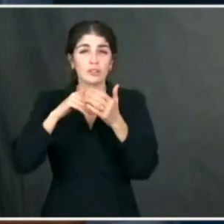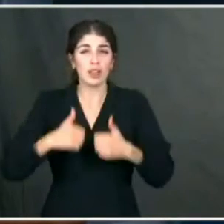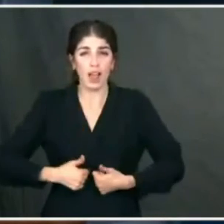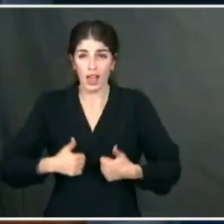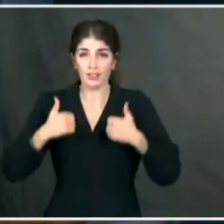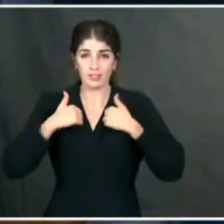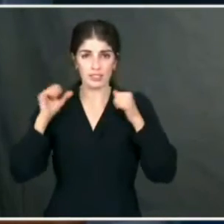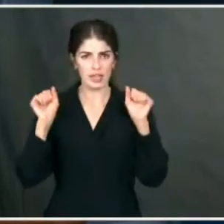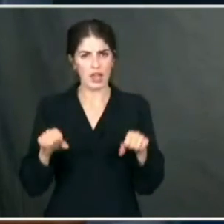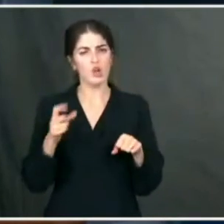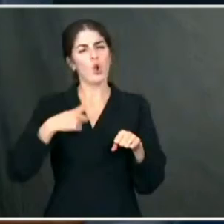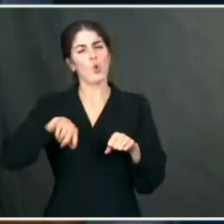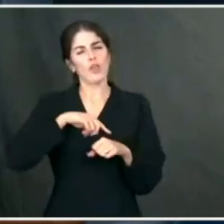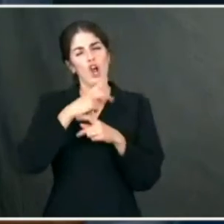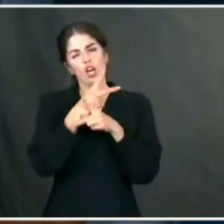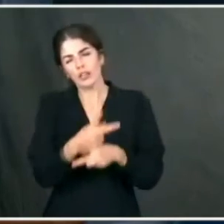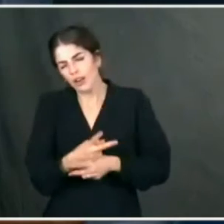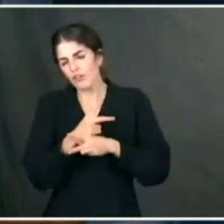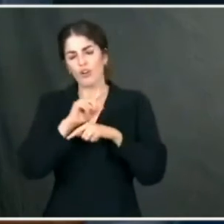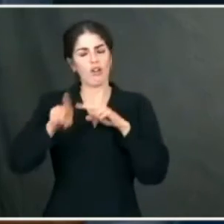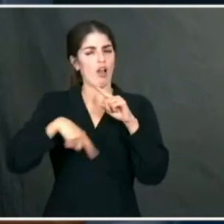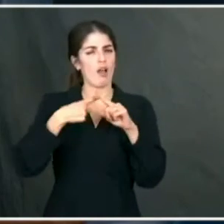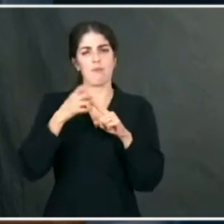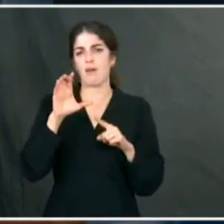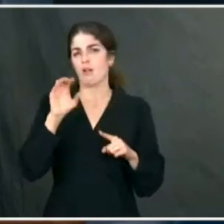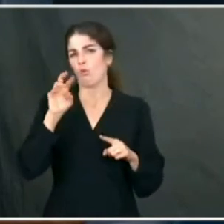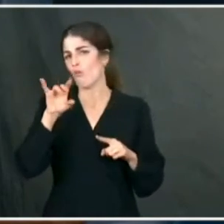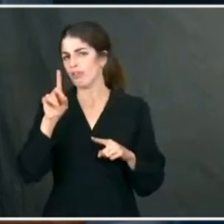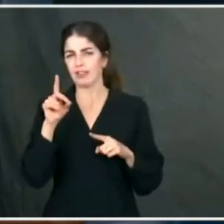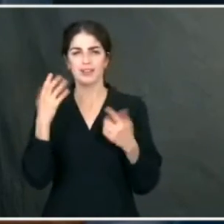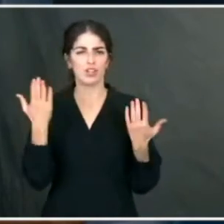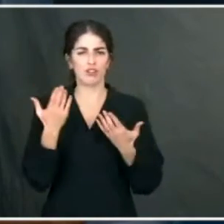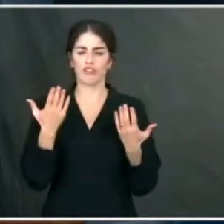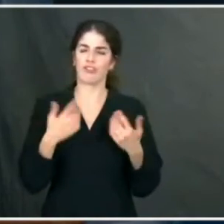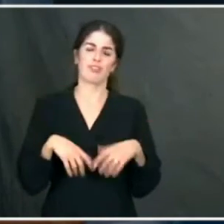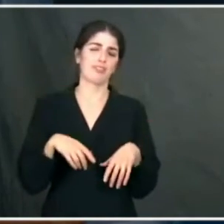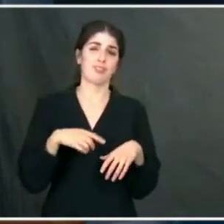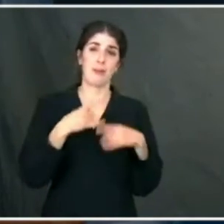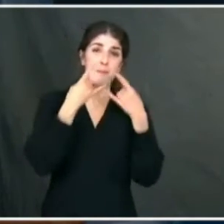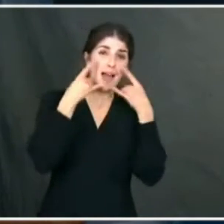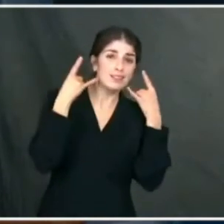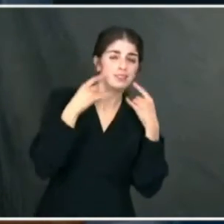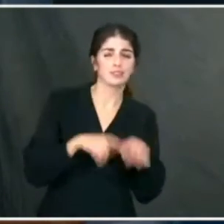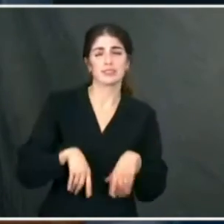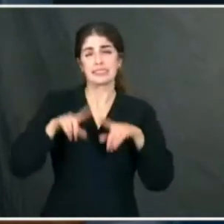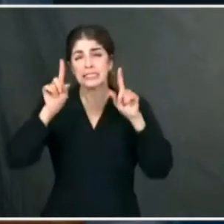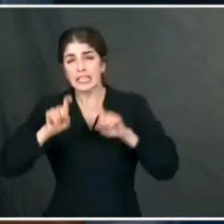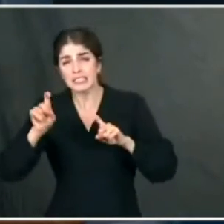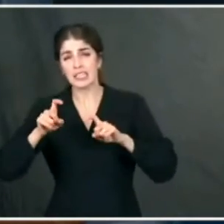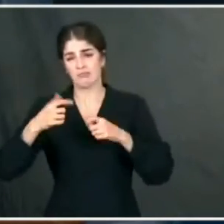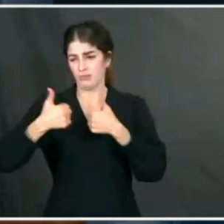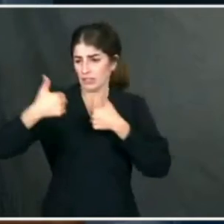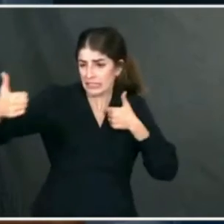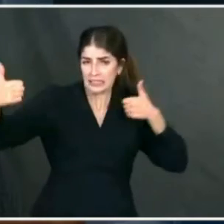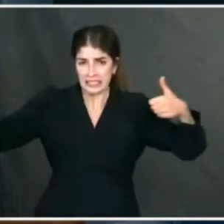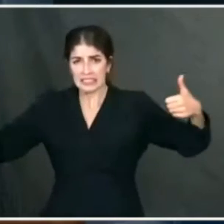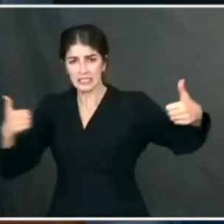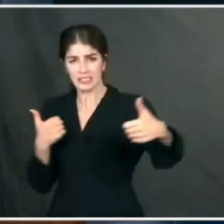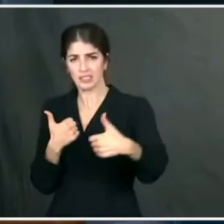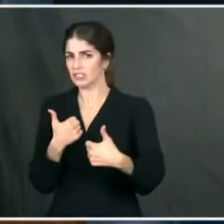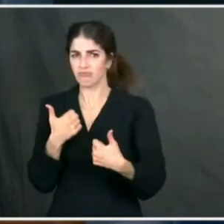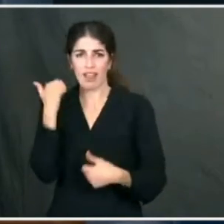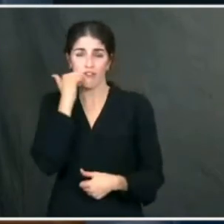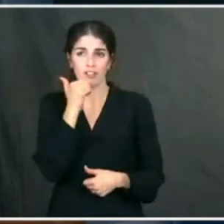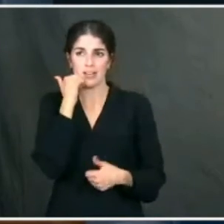as you know here, in terms of testing, social distancing, mask wearing ourselves, as we do every single day. But